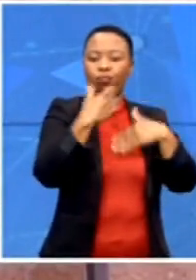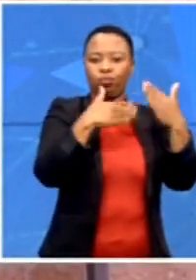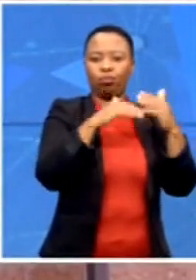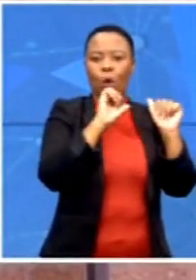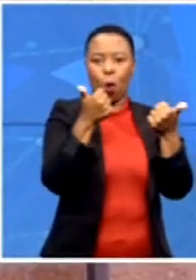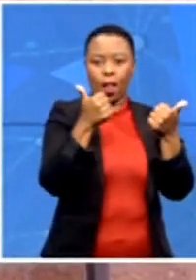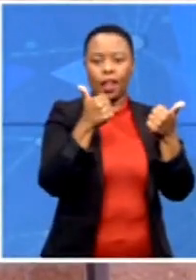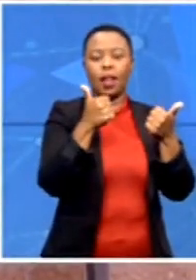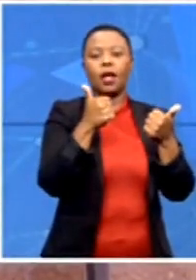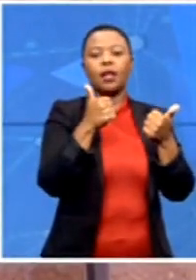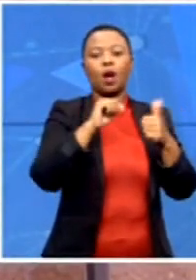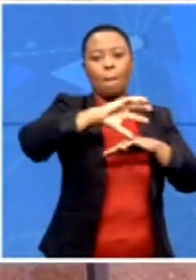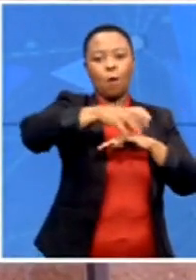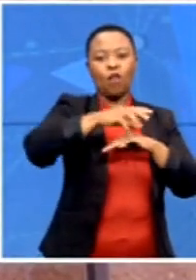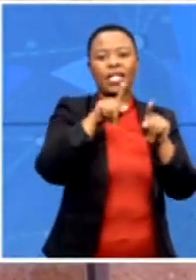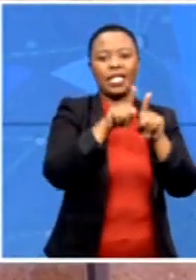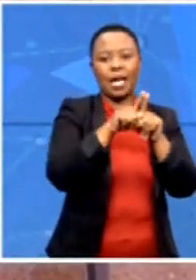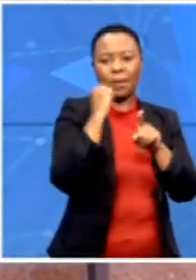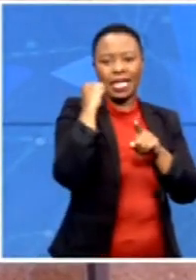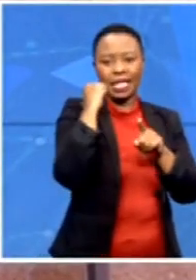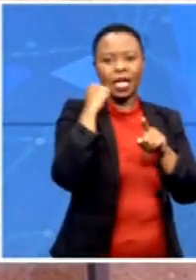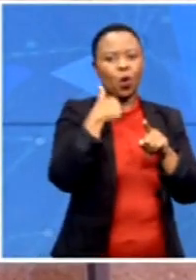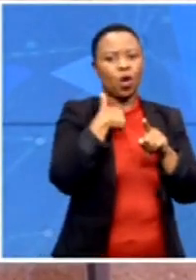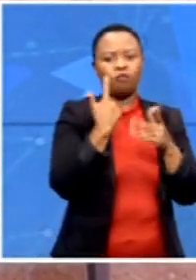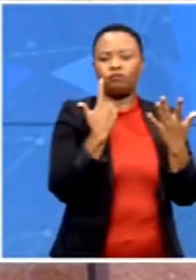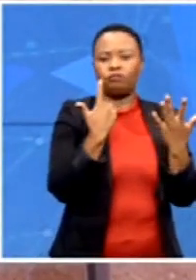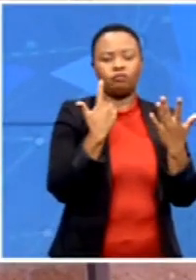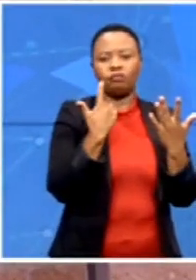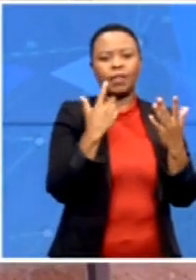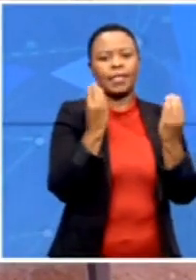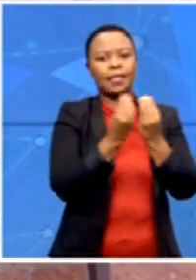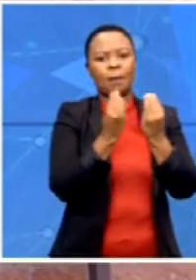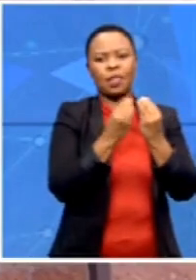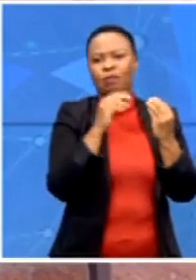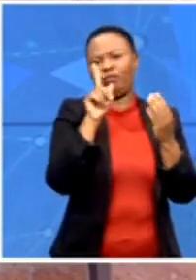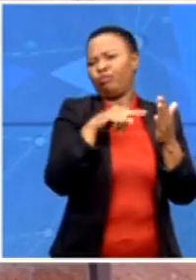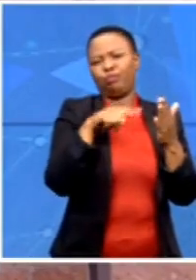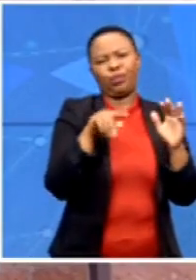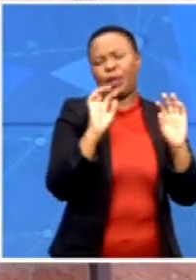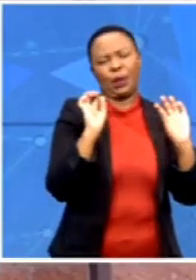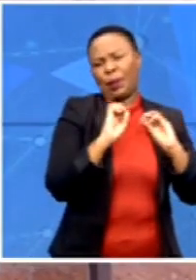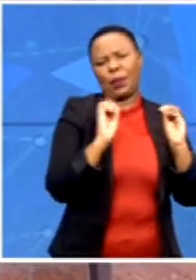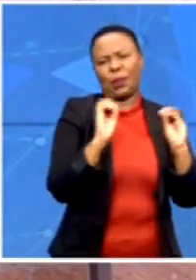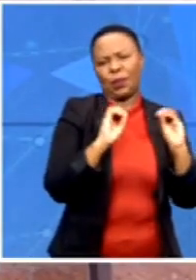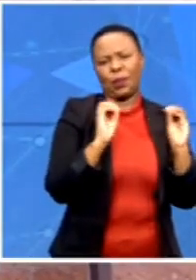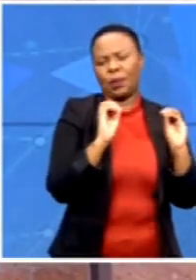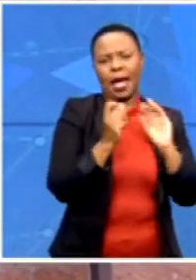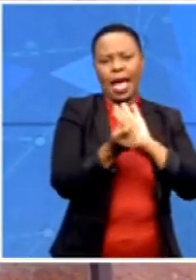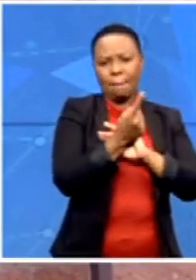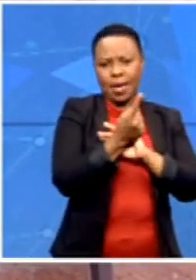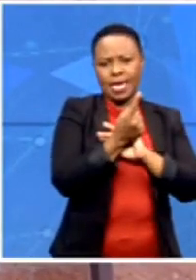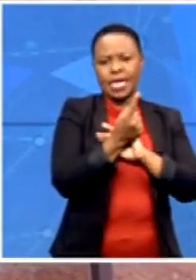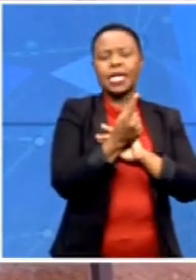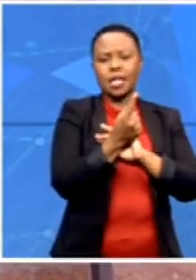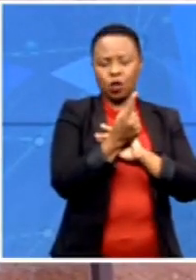of any unfortunate incidents. Right here, we are in downtown Polokwane. We're going to